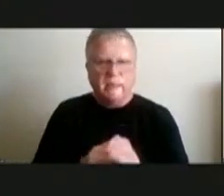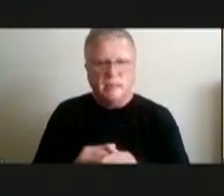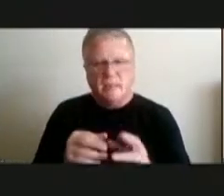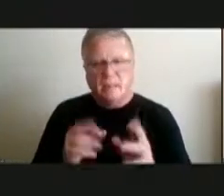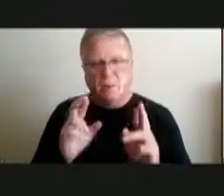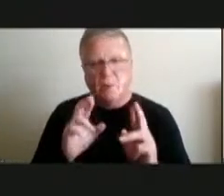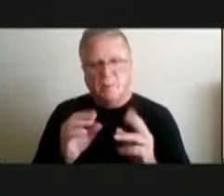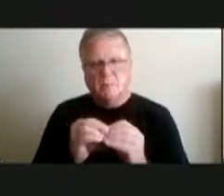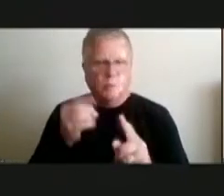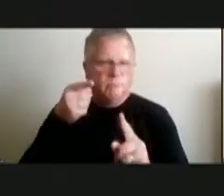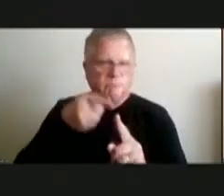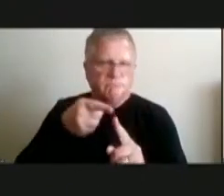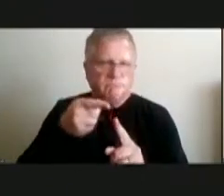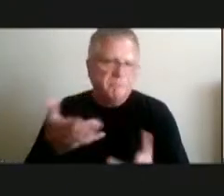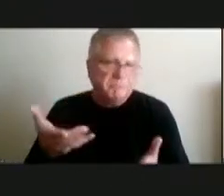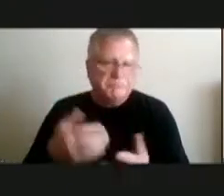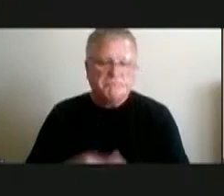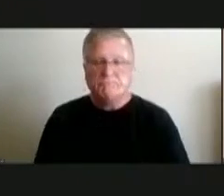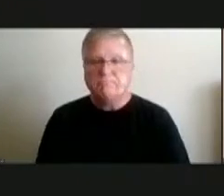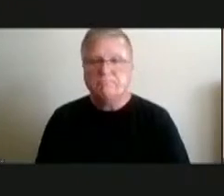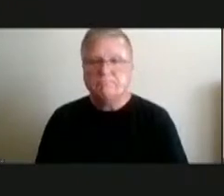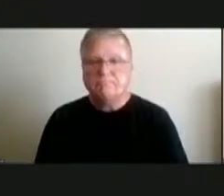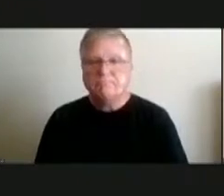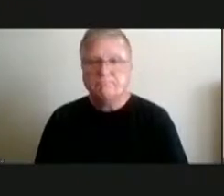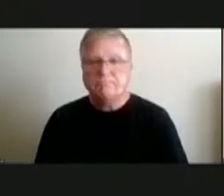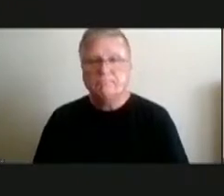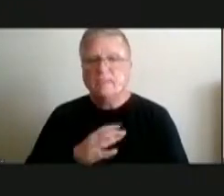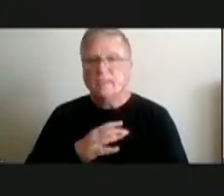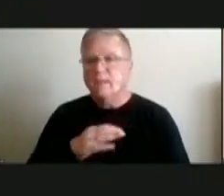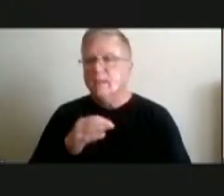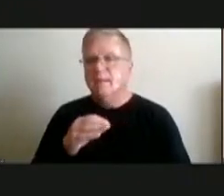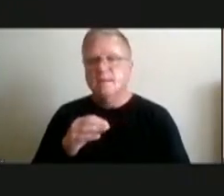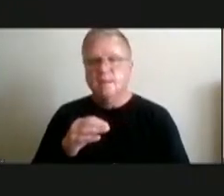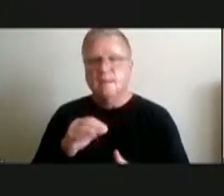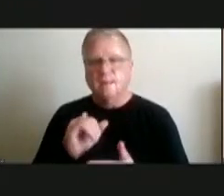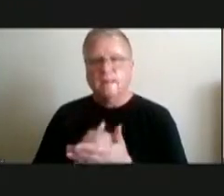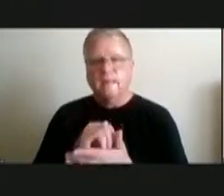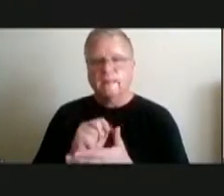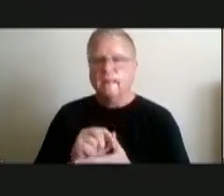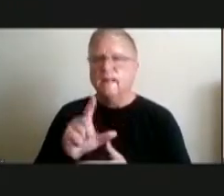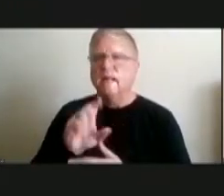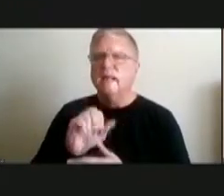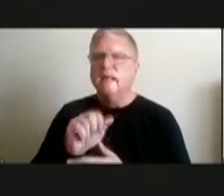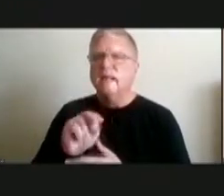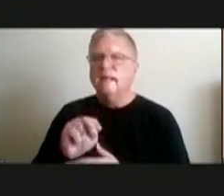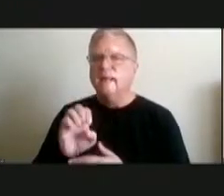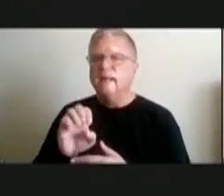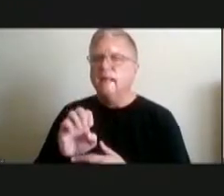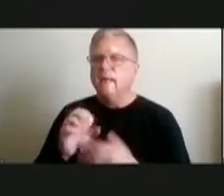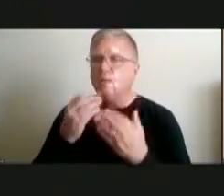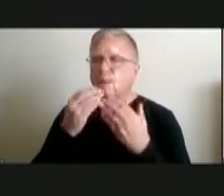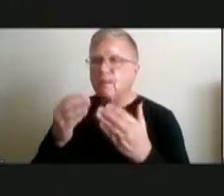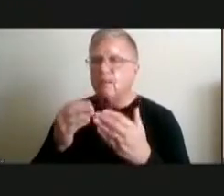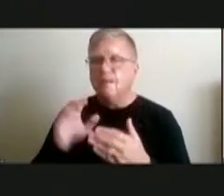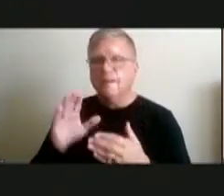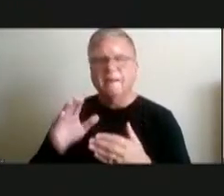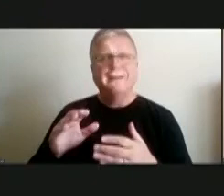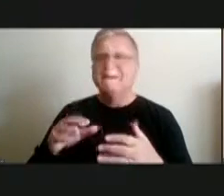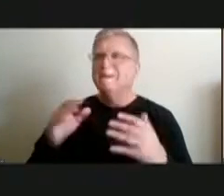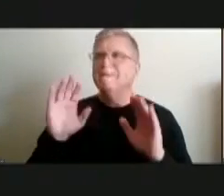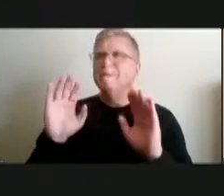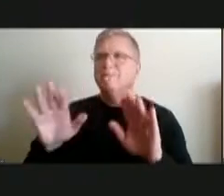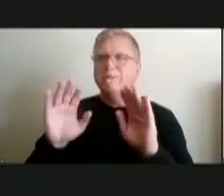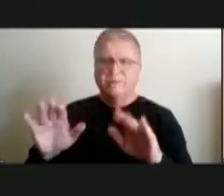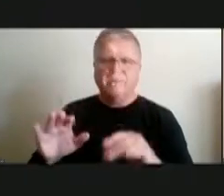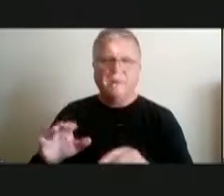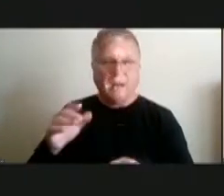but uh okay that's all i by the way leanne again i want to thank you you know you are a of fresh air i can't remember the